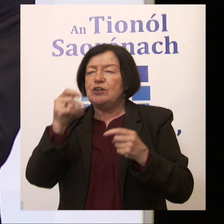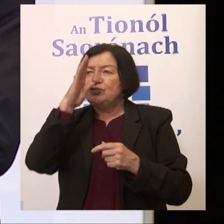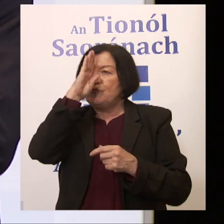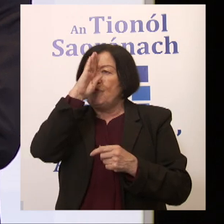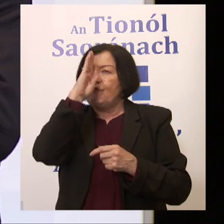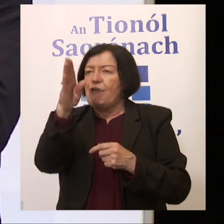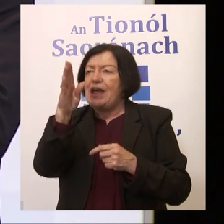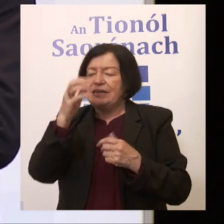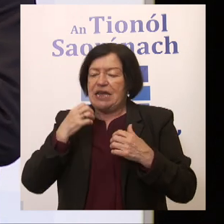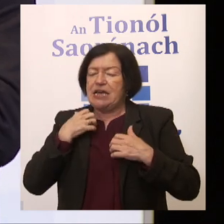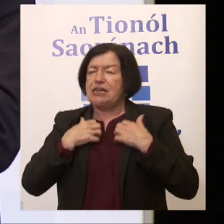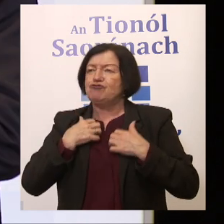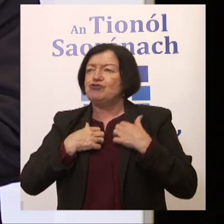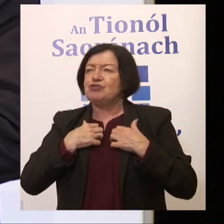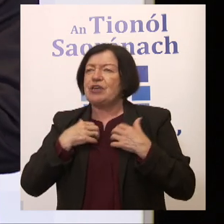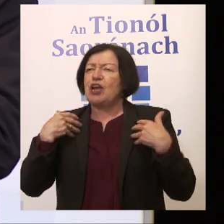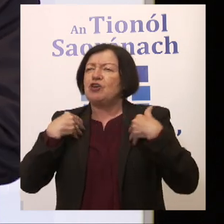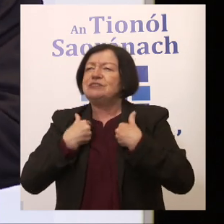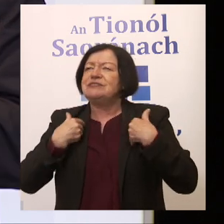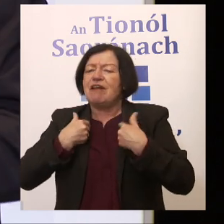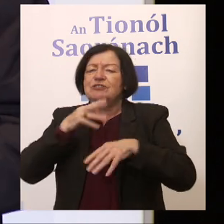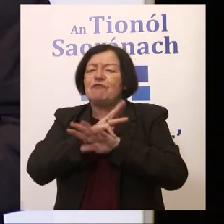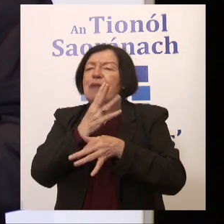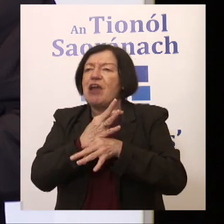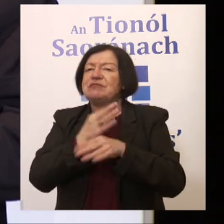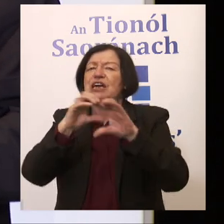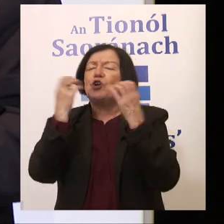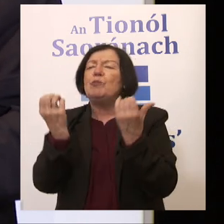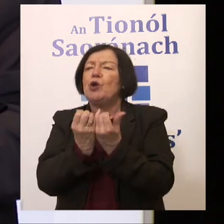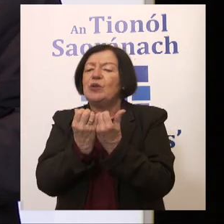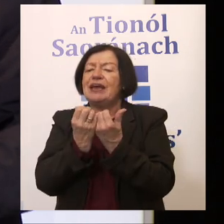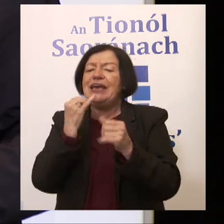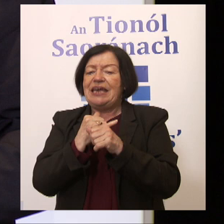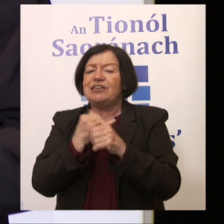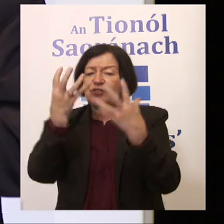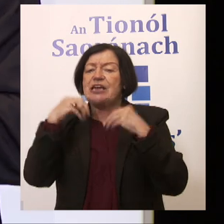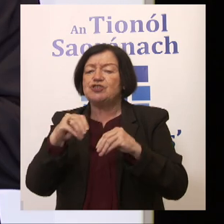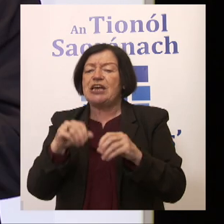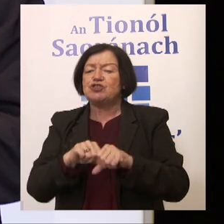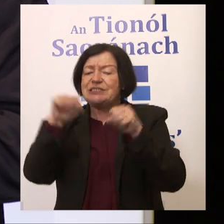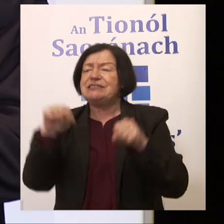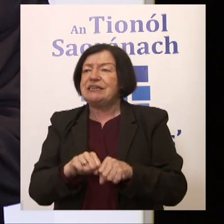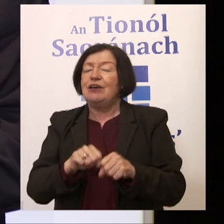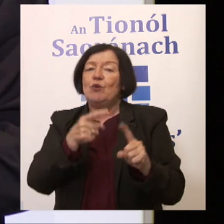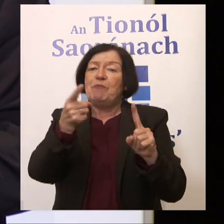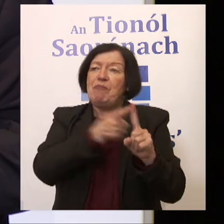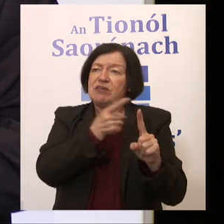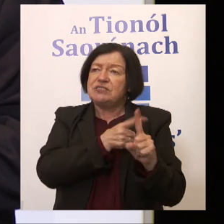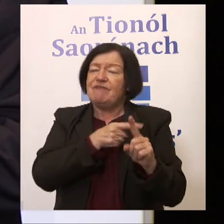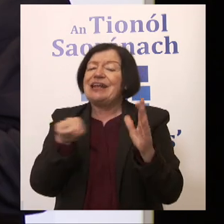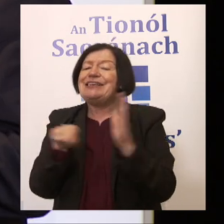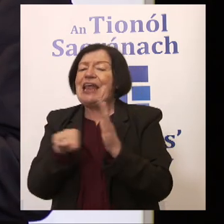interests and the direct concerns of parents and communities into the education system. Which is both positives and negatives.